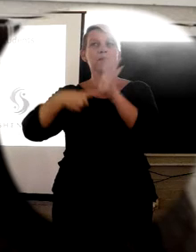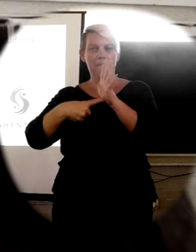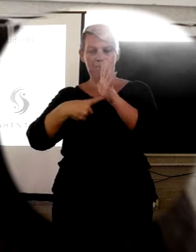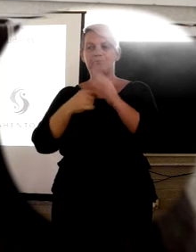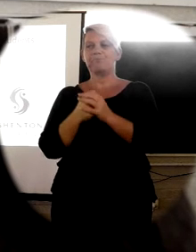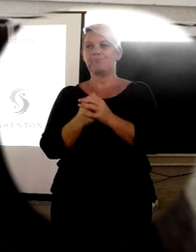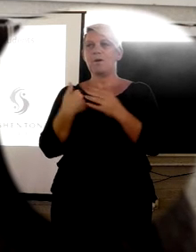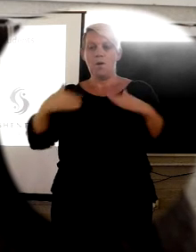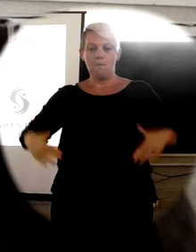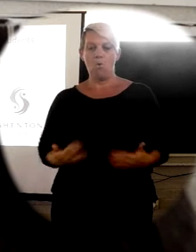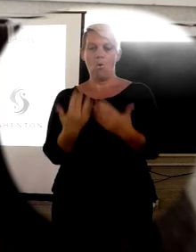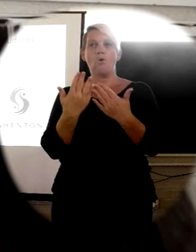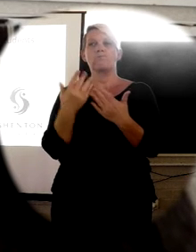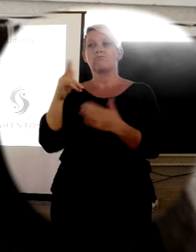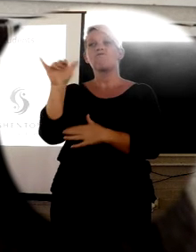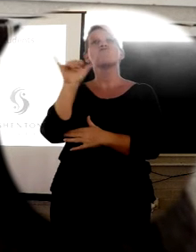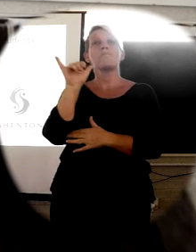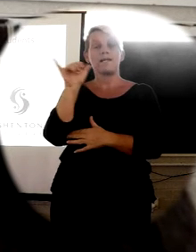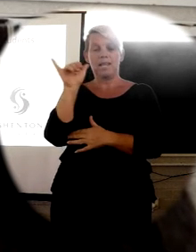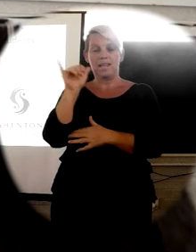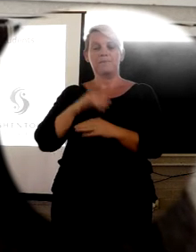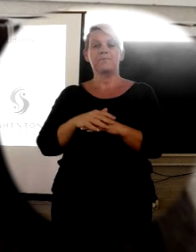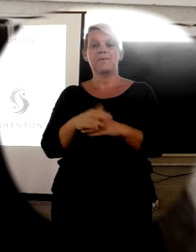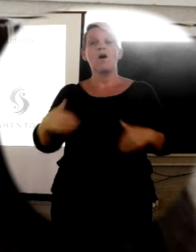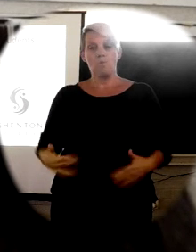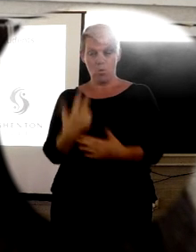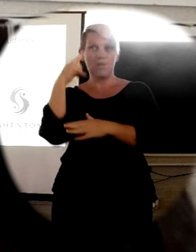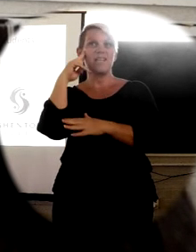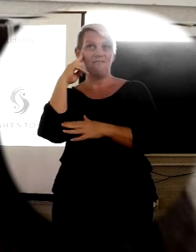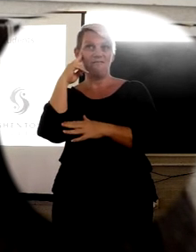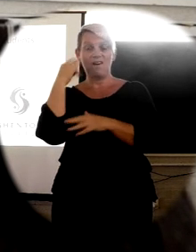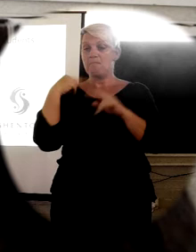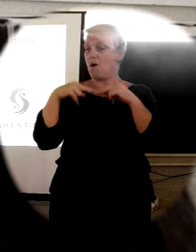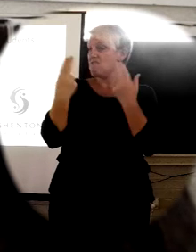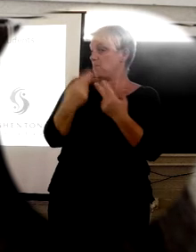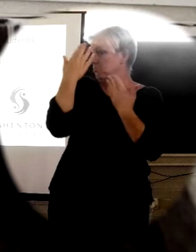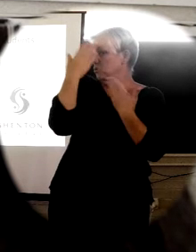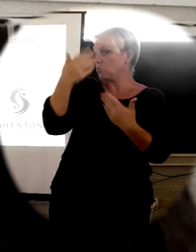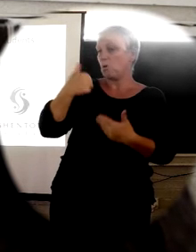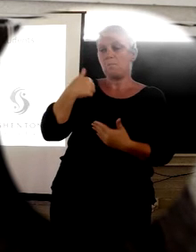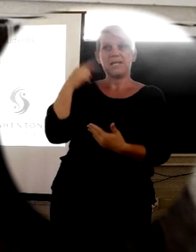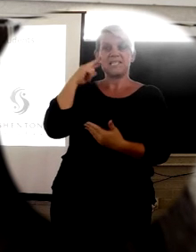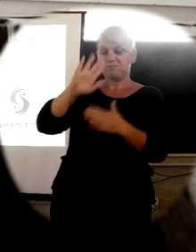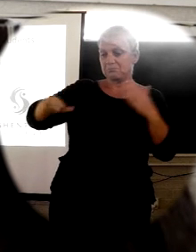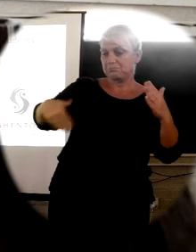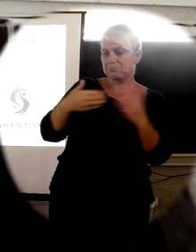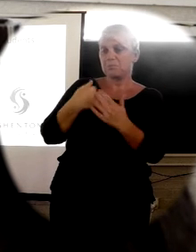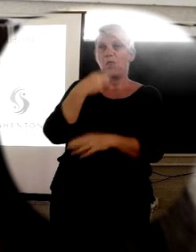I was born from mental. I was born deaf. My family never died until I was four years old.